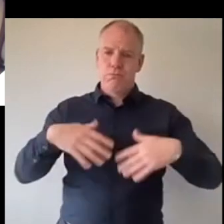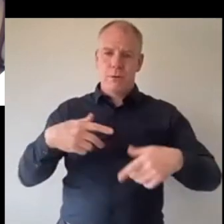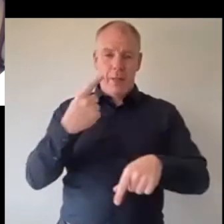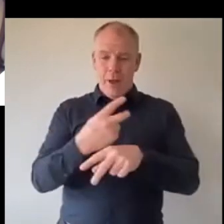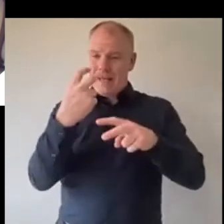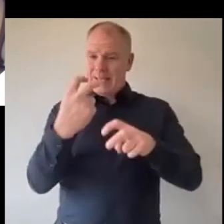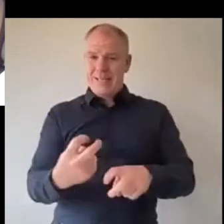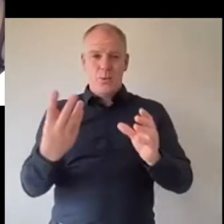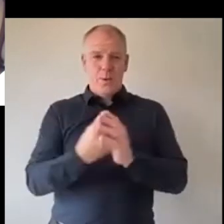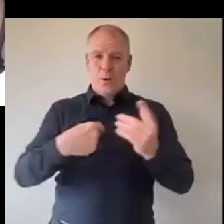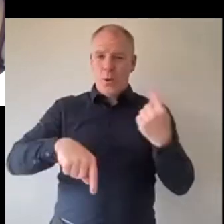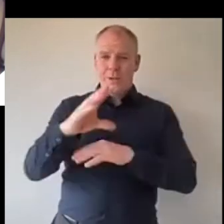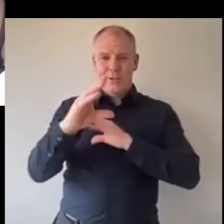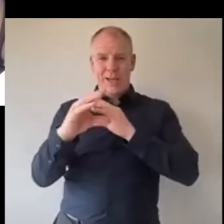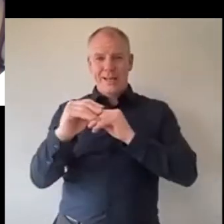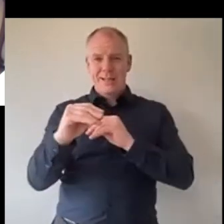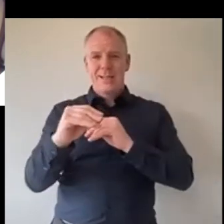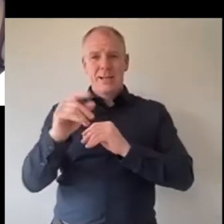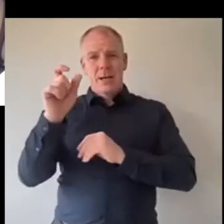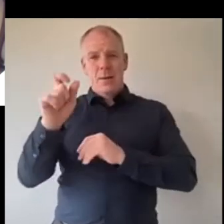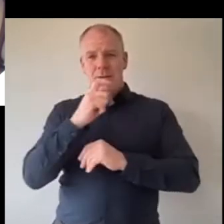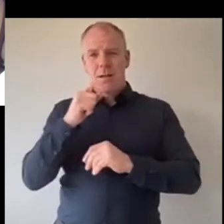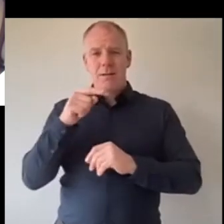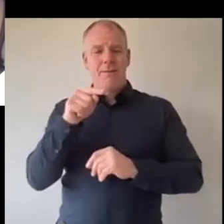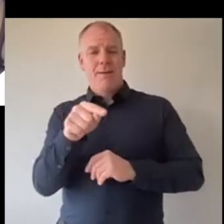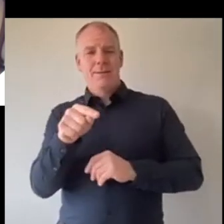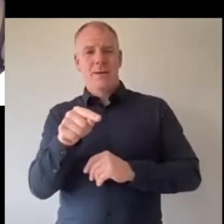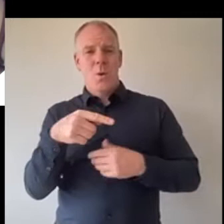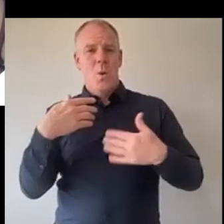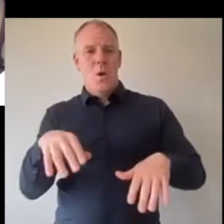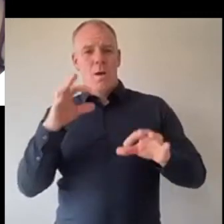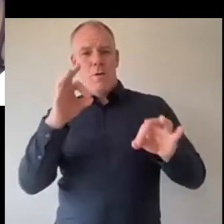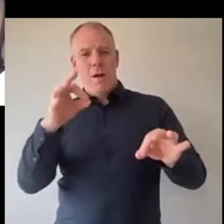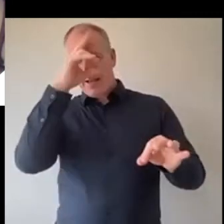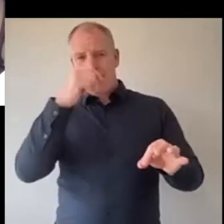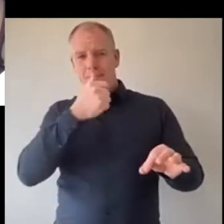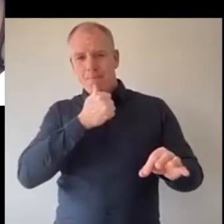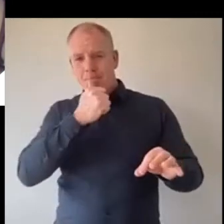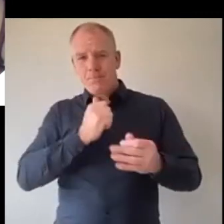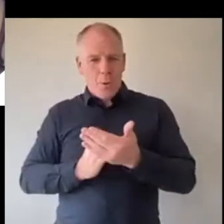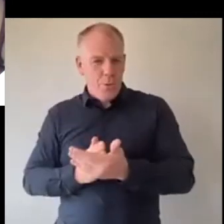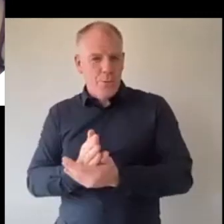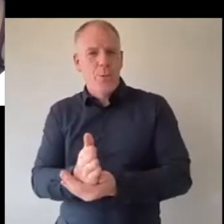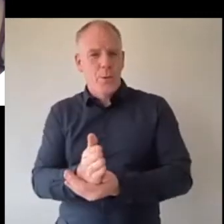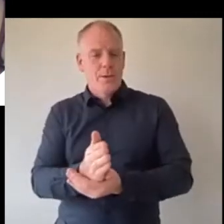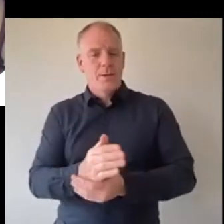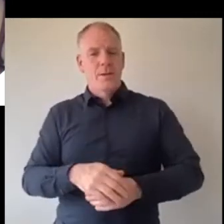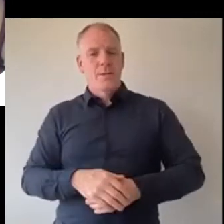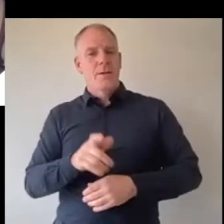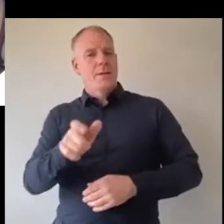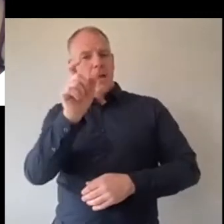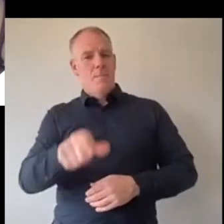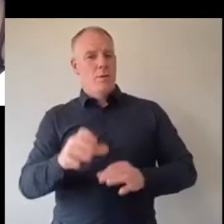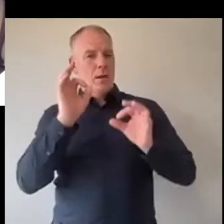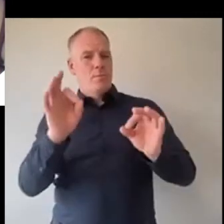there with us and that someone said this is a great example of resilience and they were right so uh this person is a great